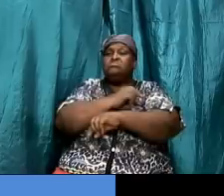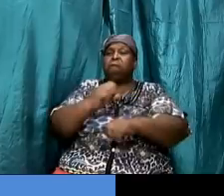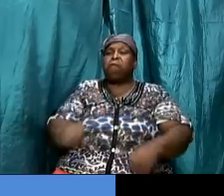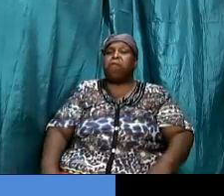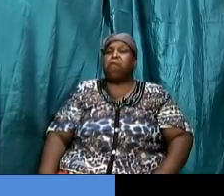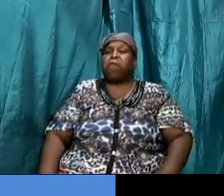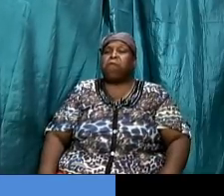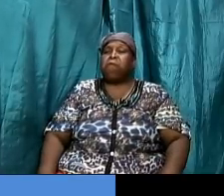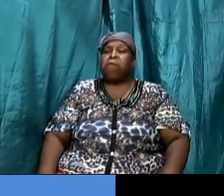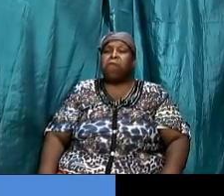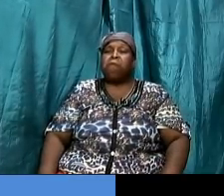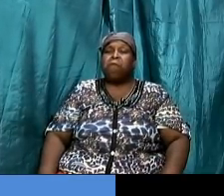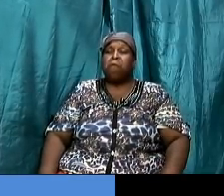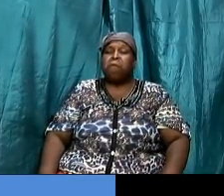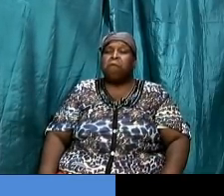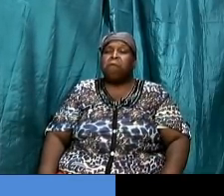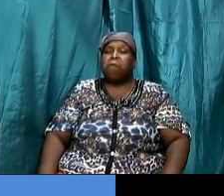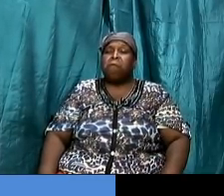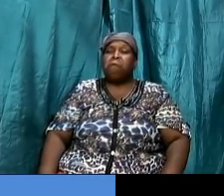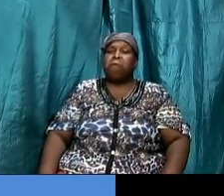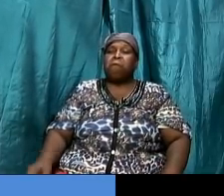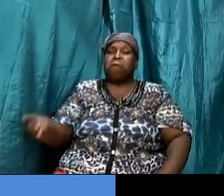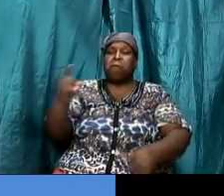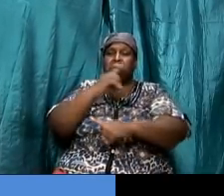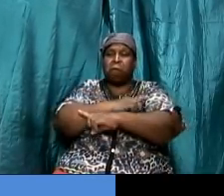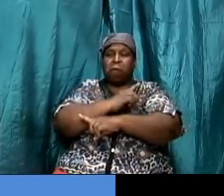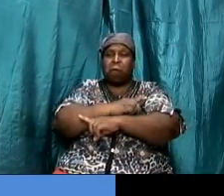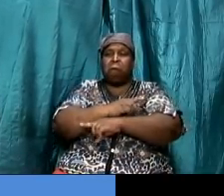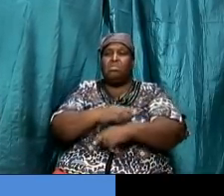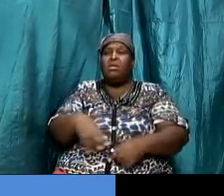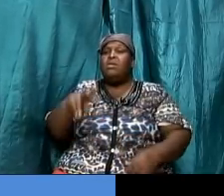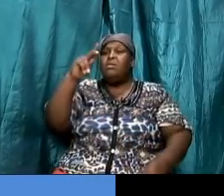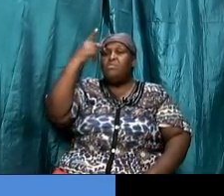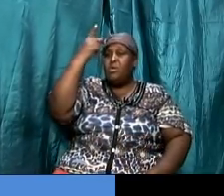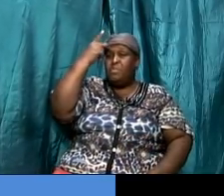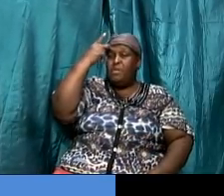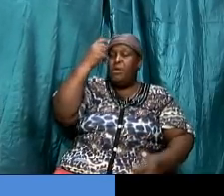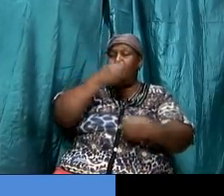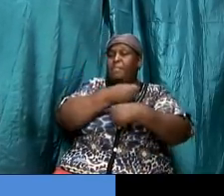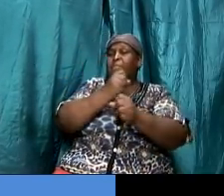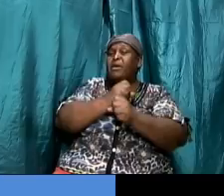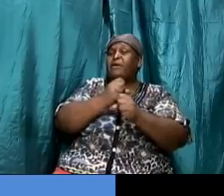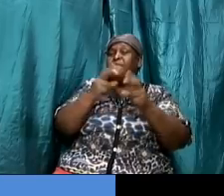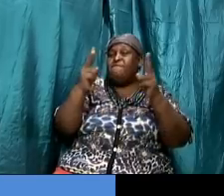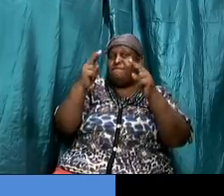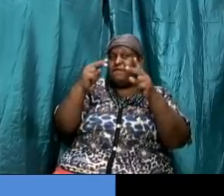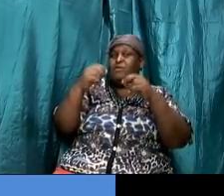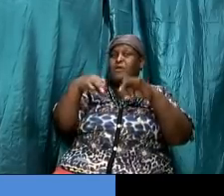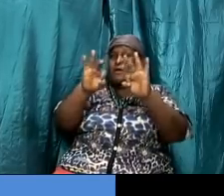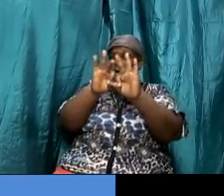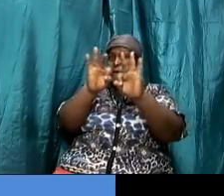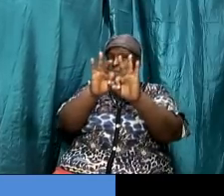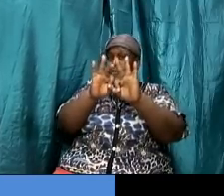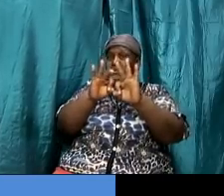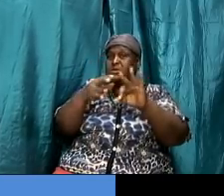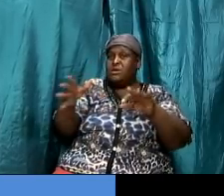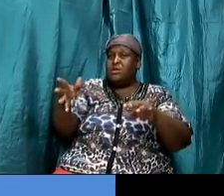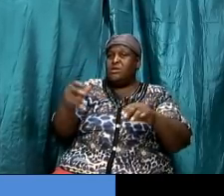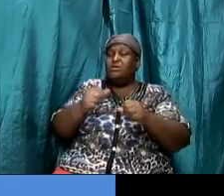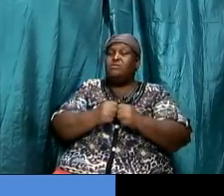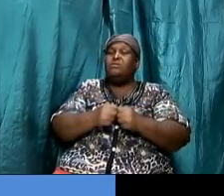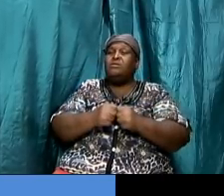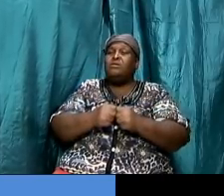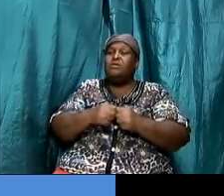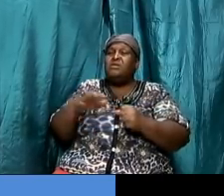which is the monthly things and the sabbath day but paul made a very important point he never just said let no man therefore